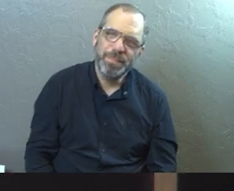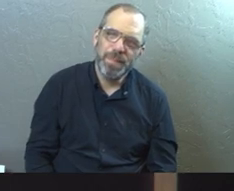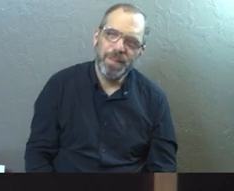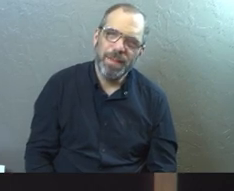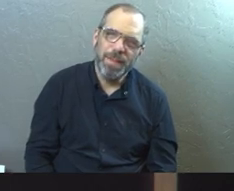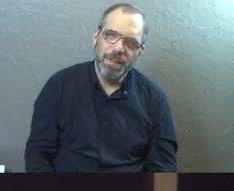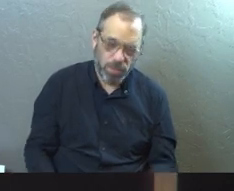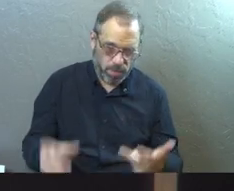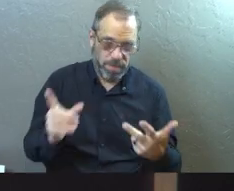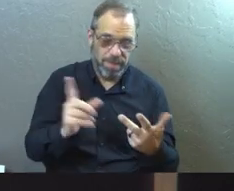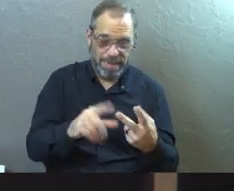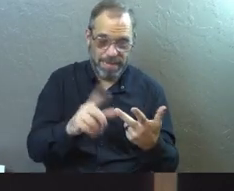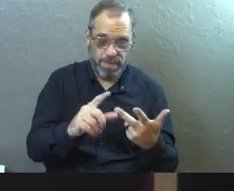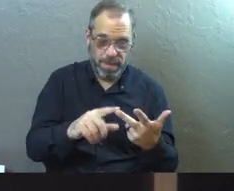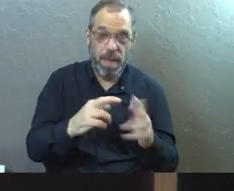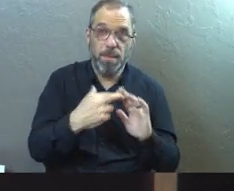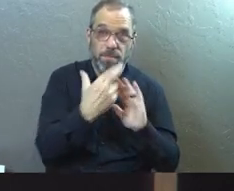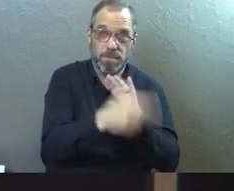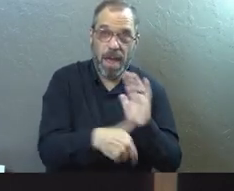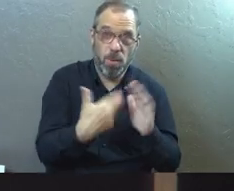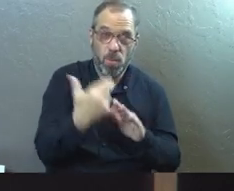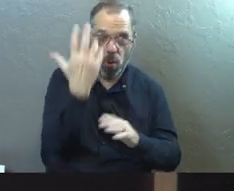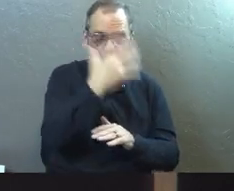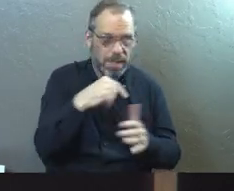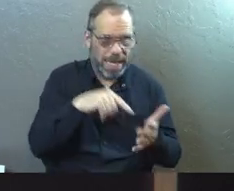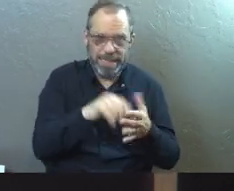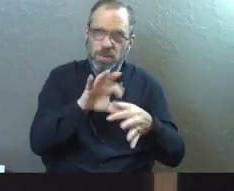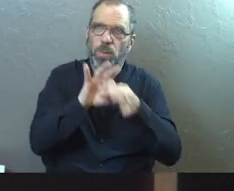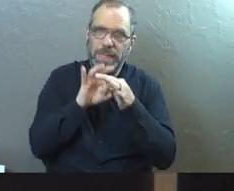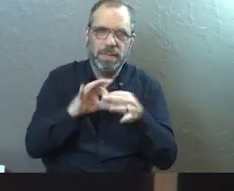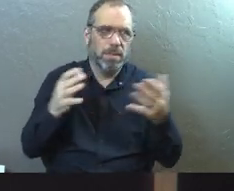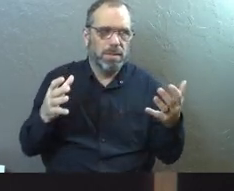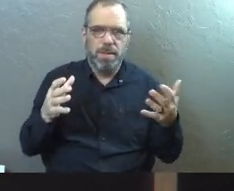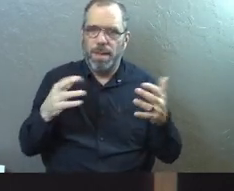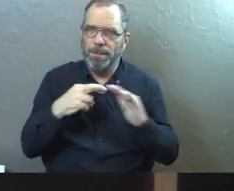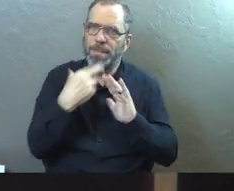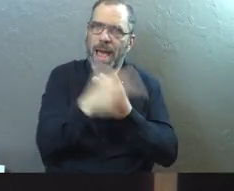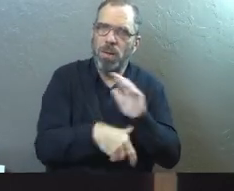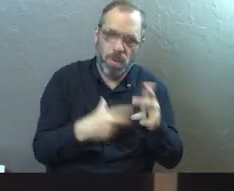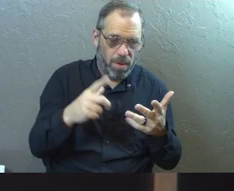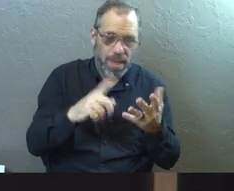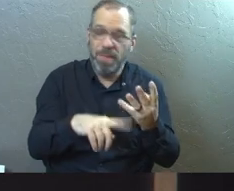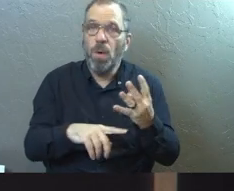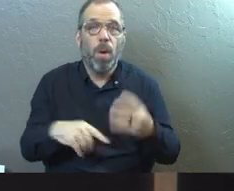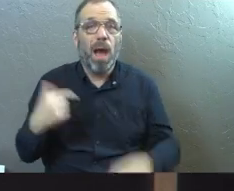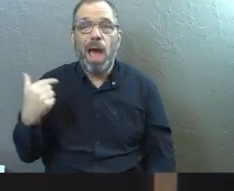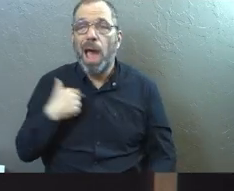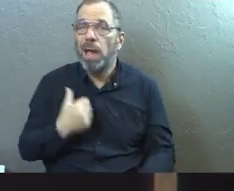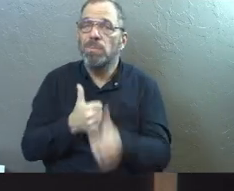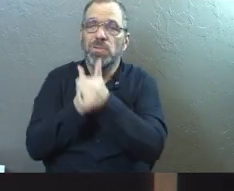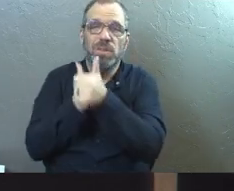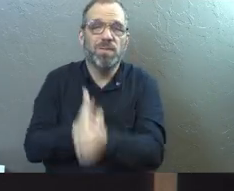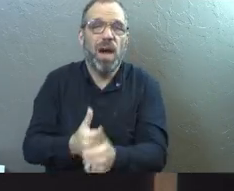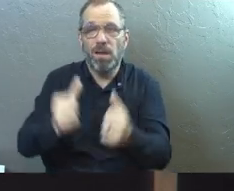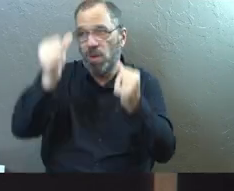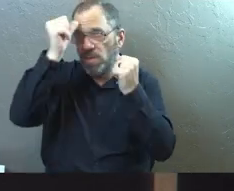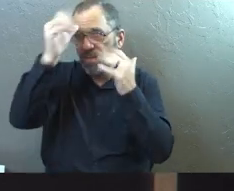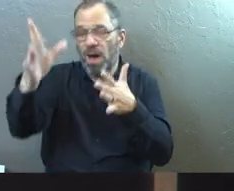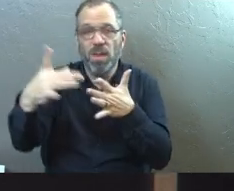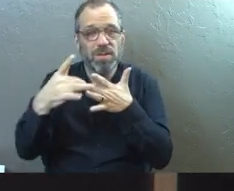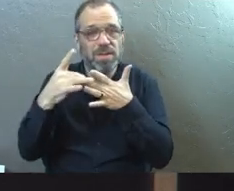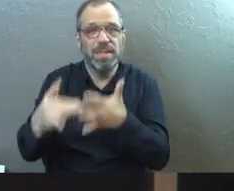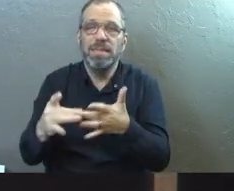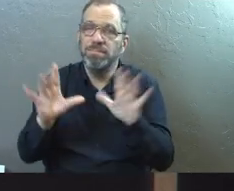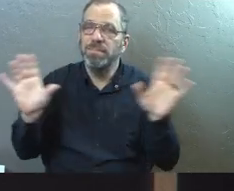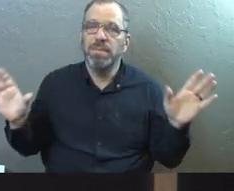second part of my role. What am I supposed to look like in this relationship with God when it comes to roles? I simply am called to follow the Father's lead.